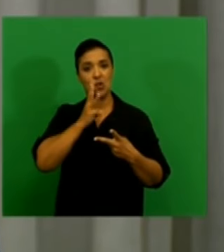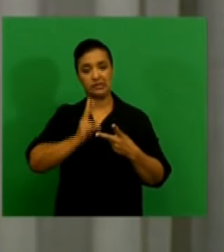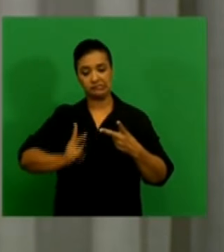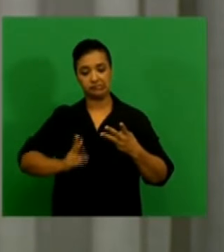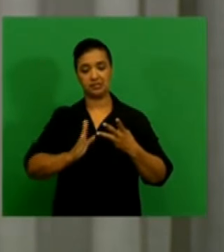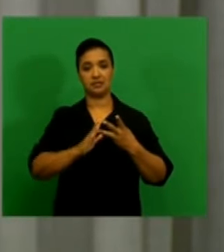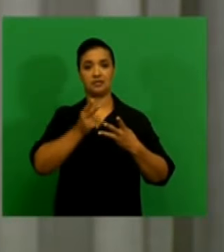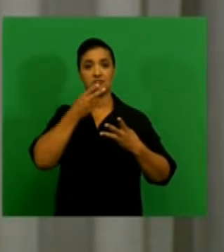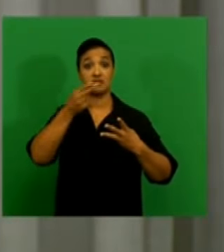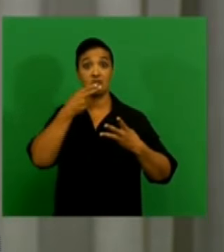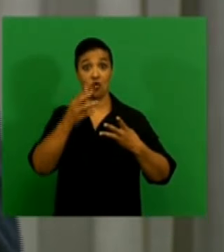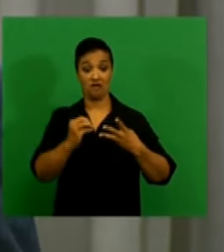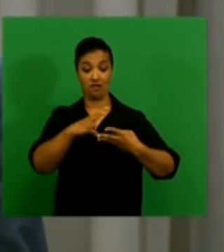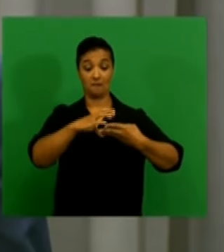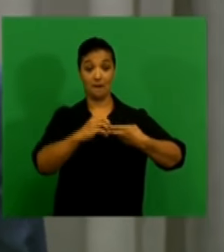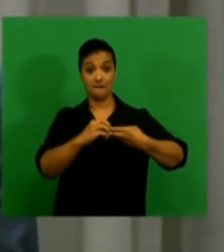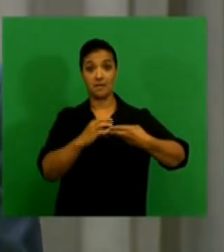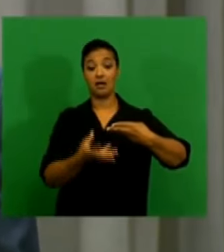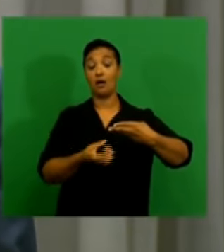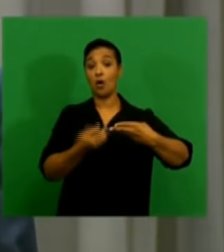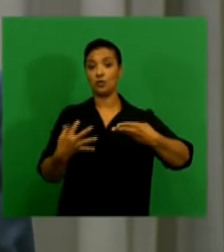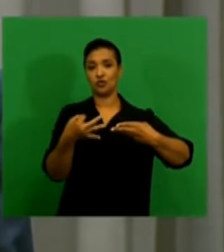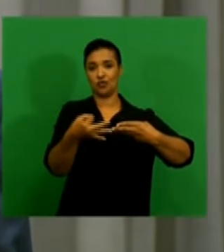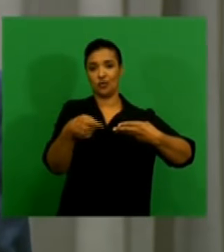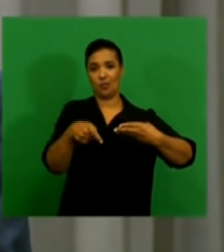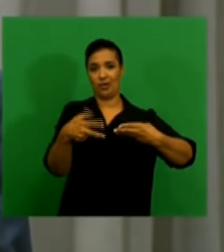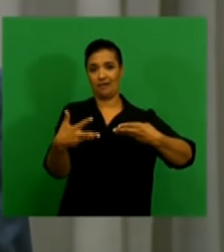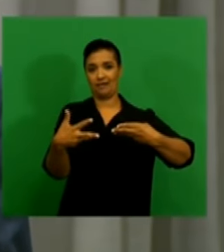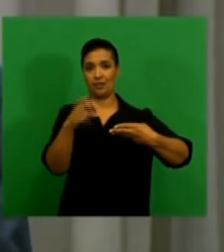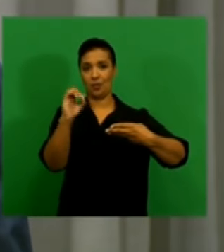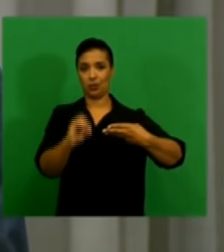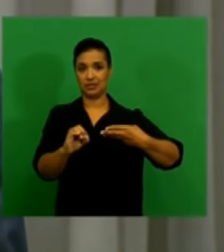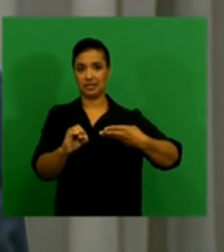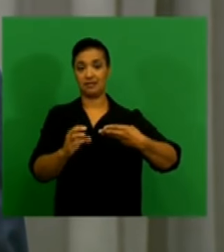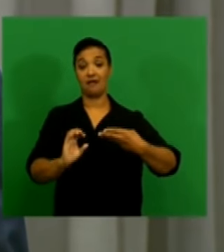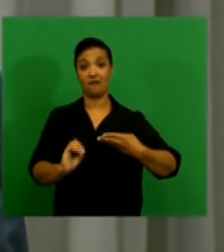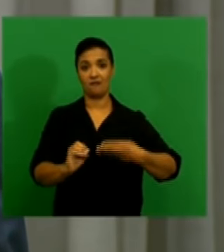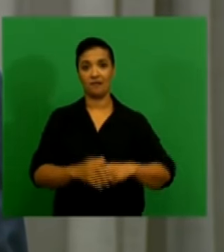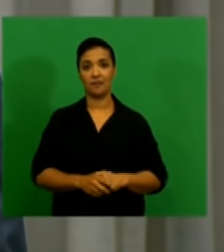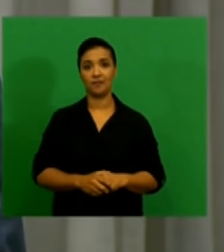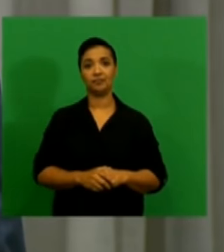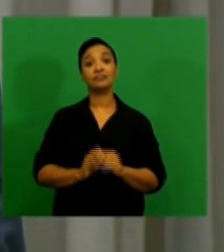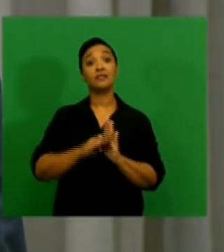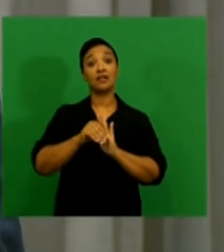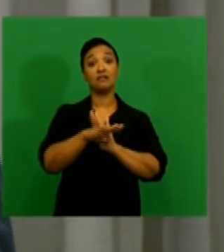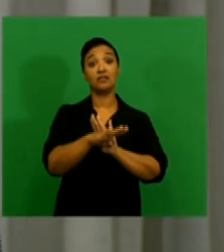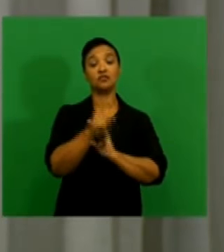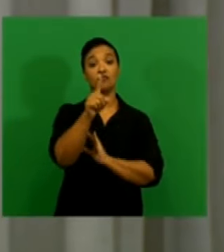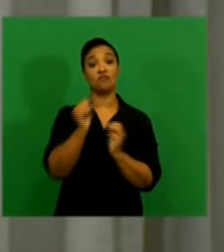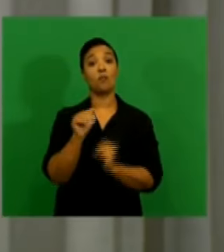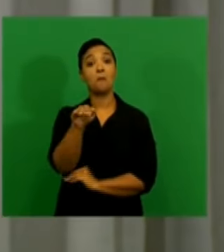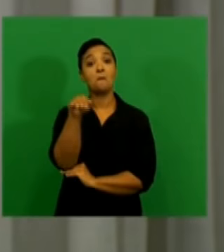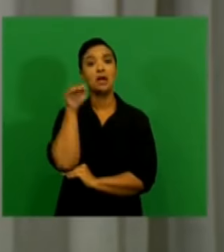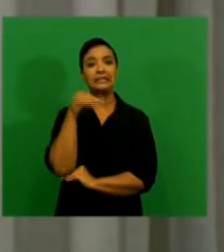products, which contributed 3.9 percentage points. The inflation forecast. the bank has